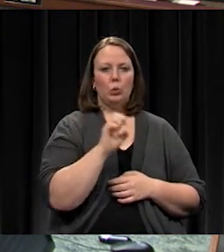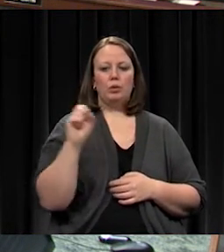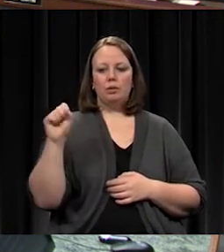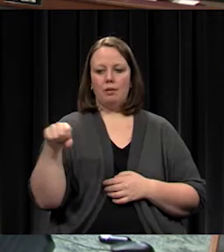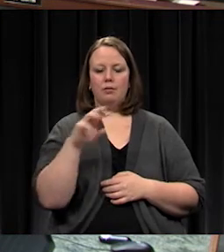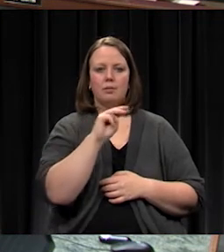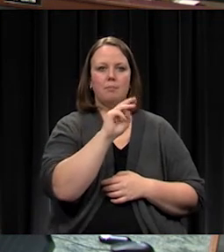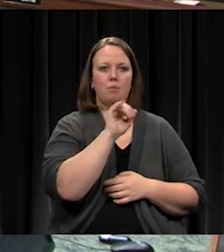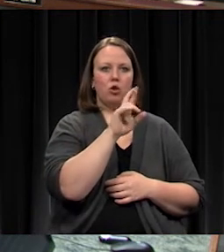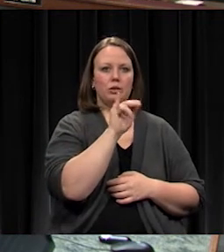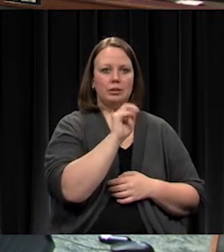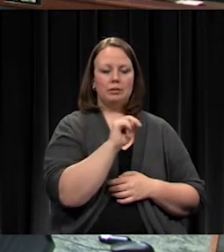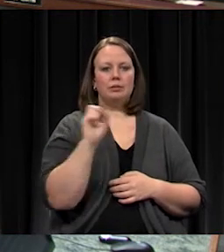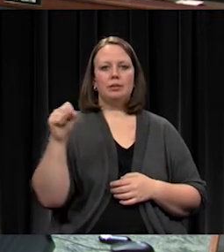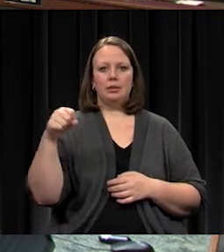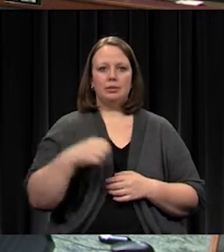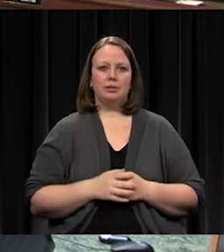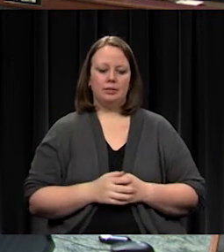Yes.